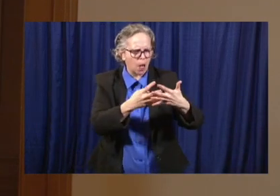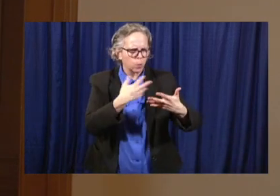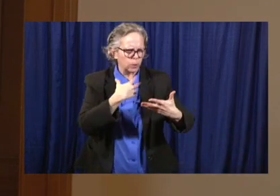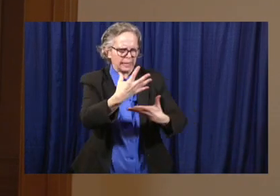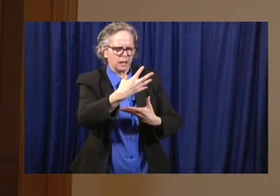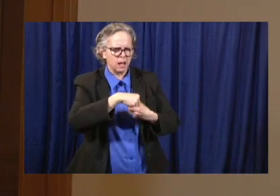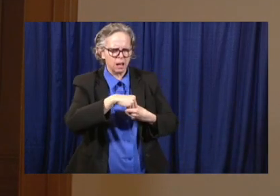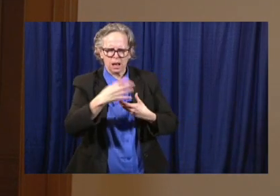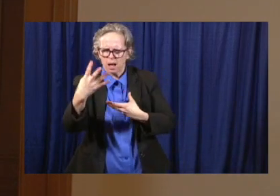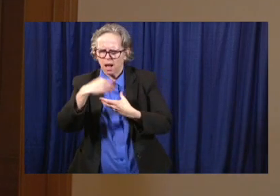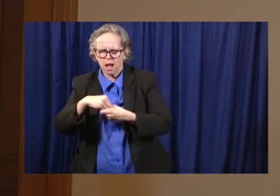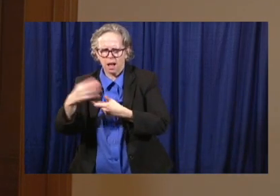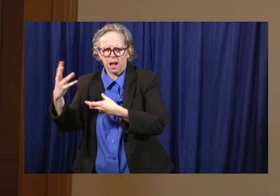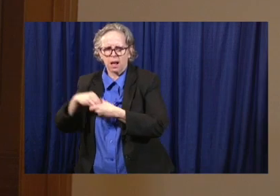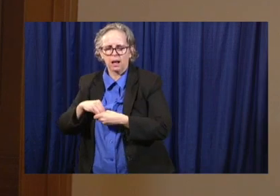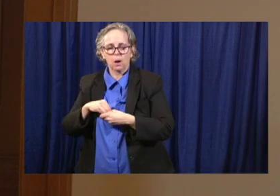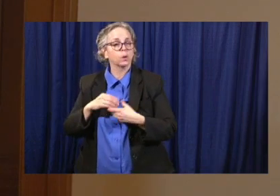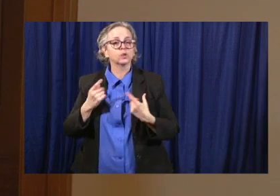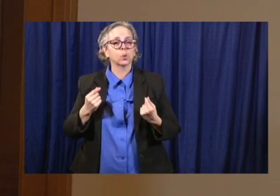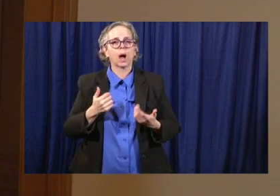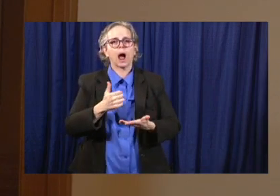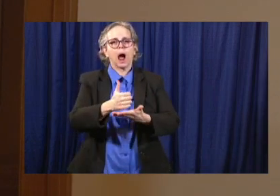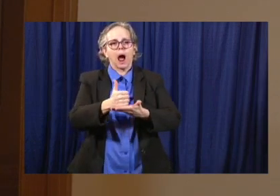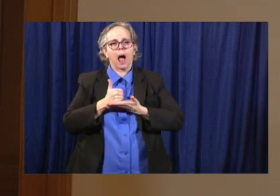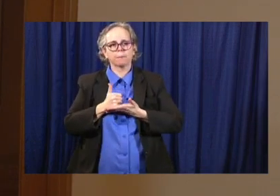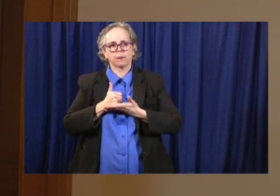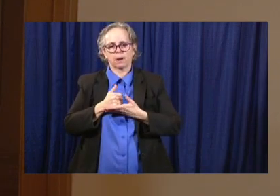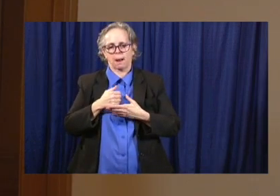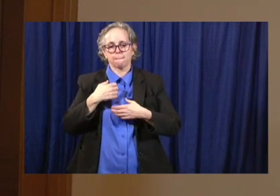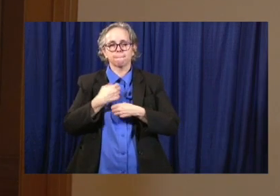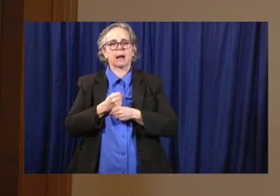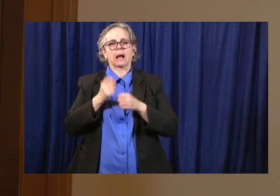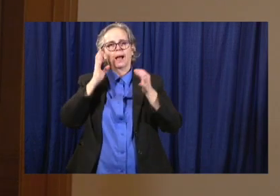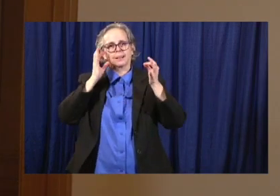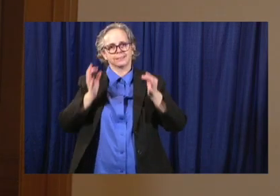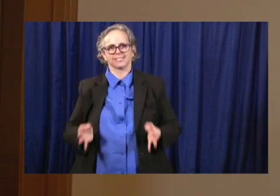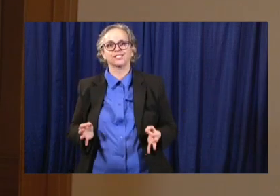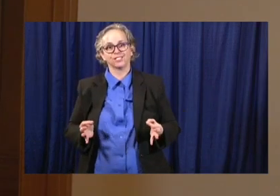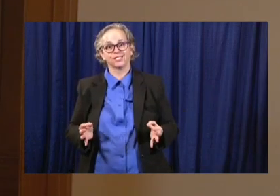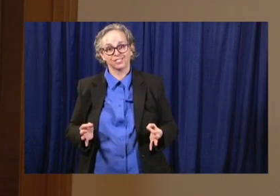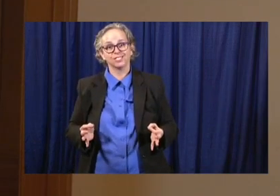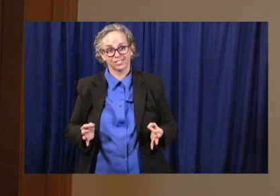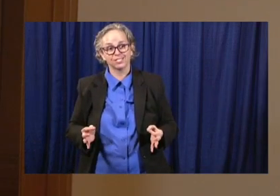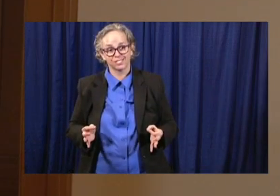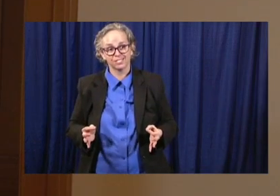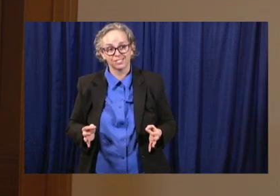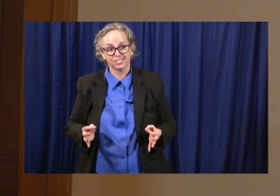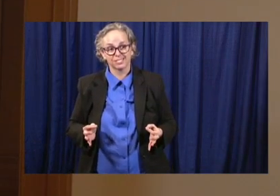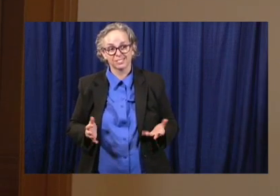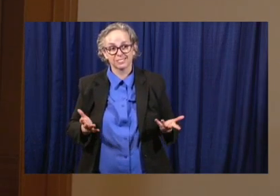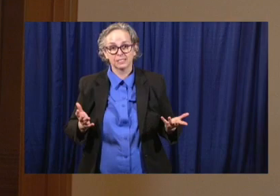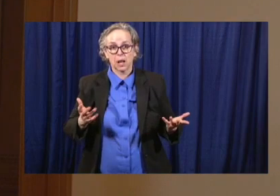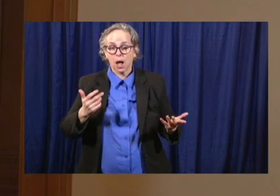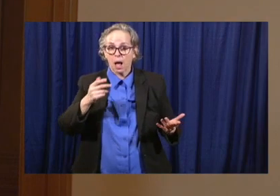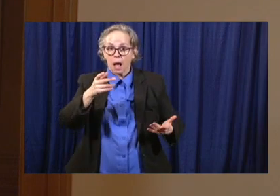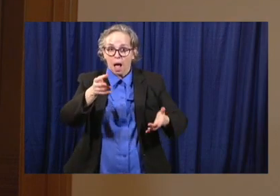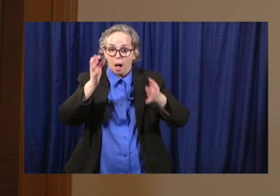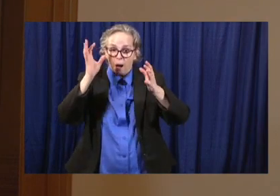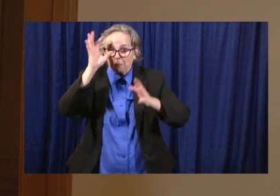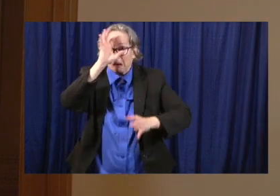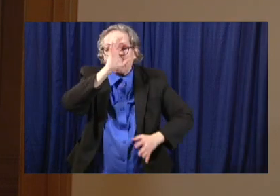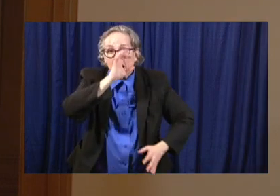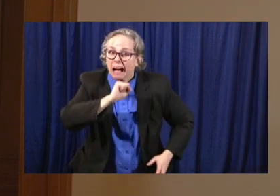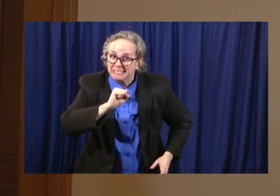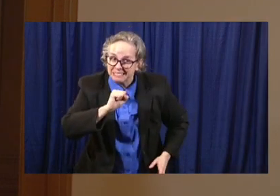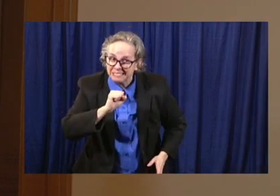of decision-making that we can use to make some guesstimates about maybe when a peak will be maybe when we'll need